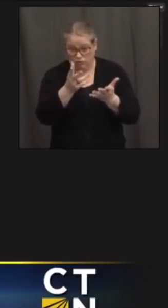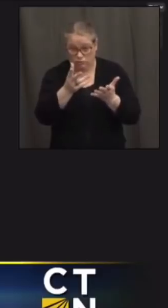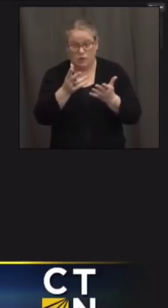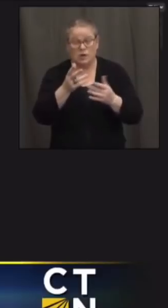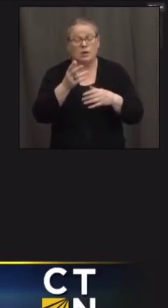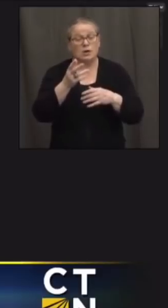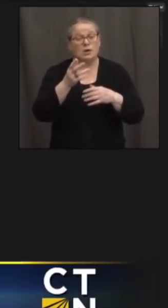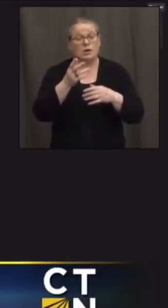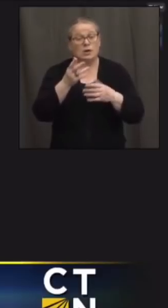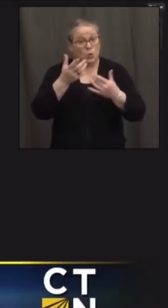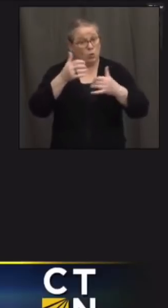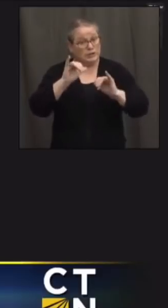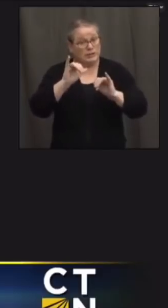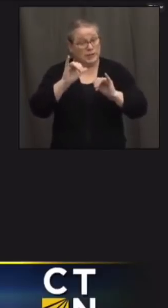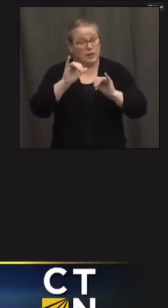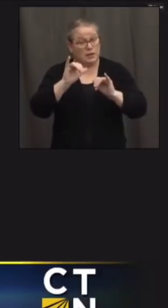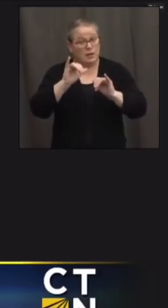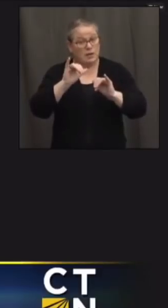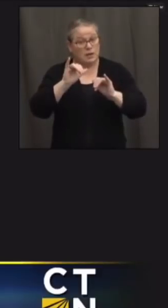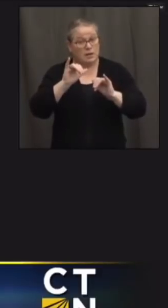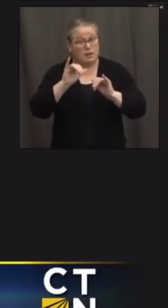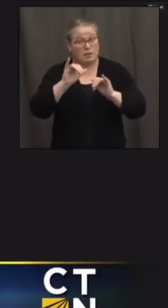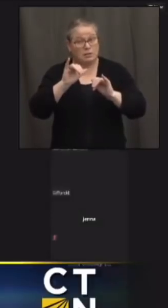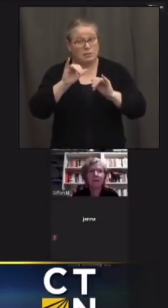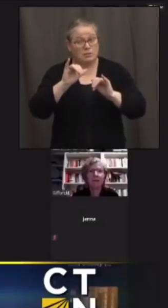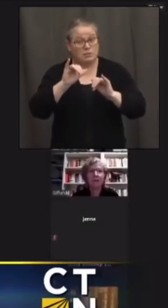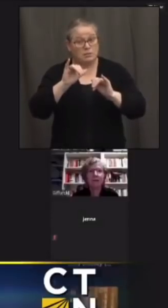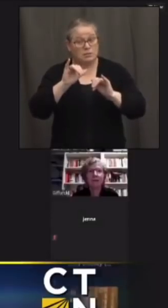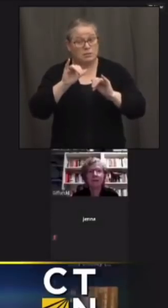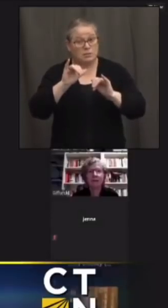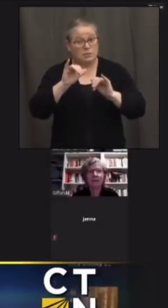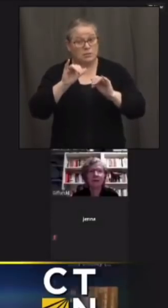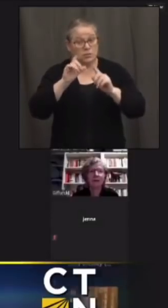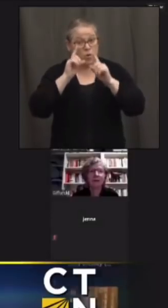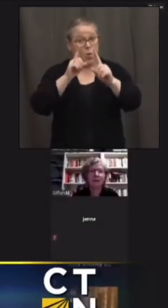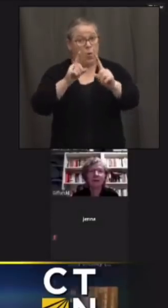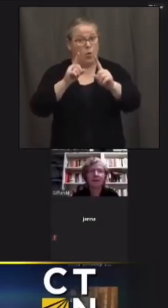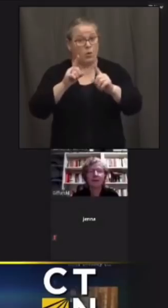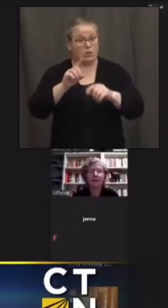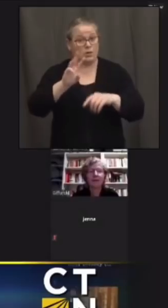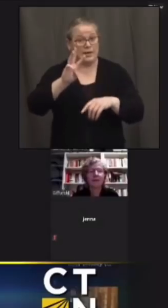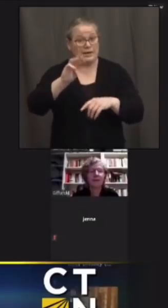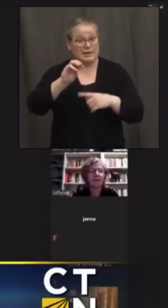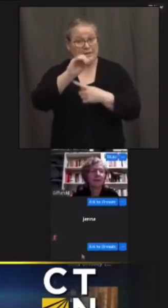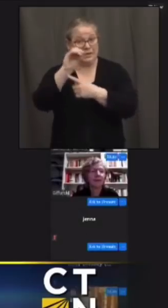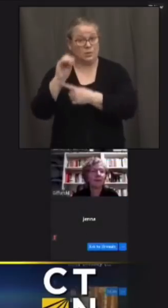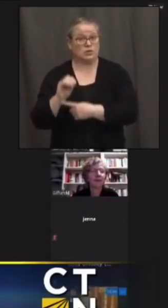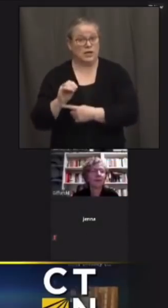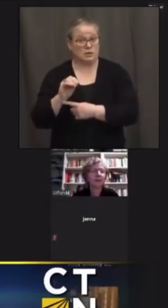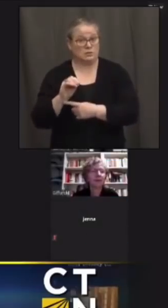still 60 percent uptake uh in these uh various vaccination groups